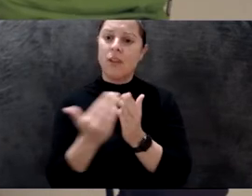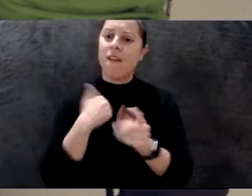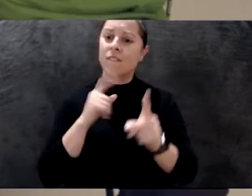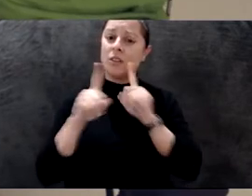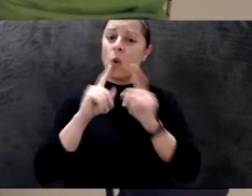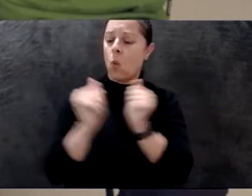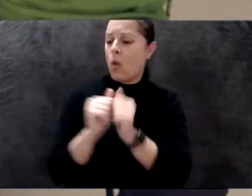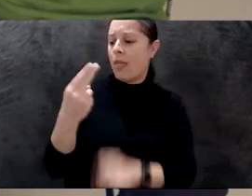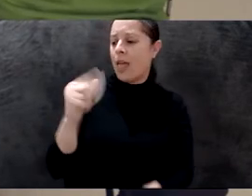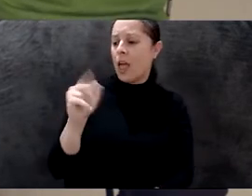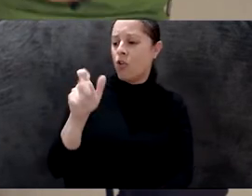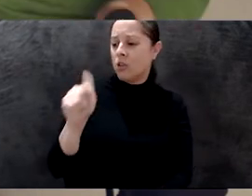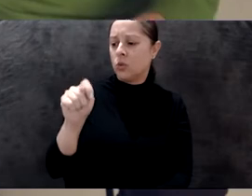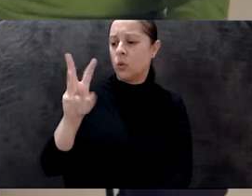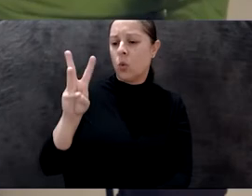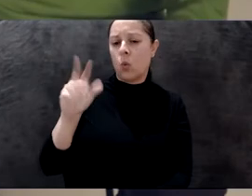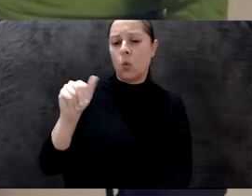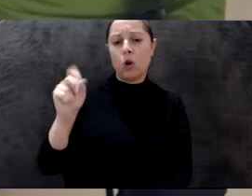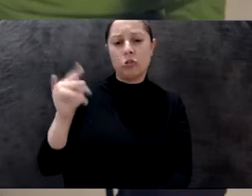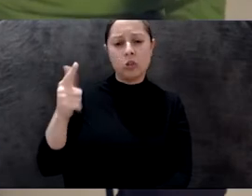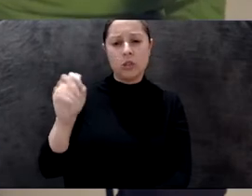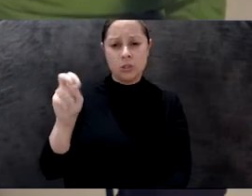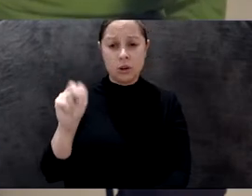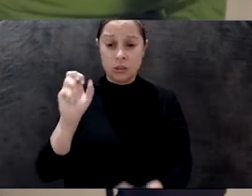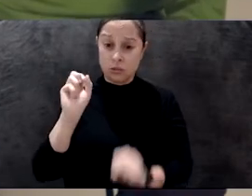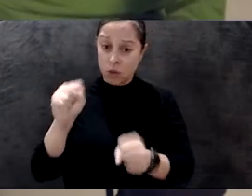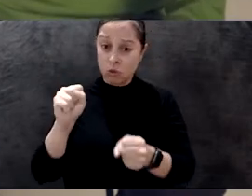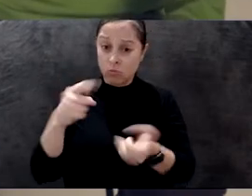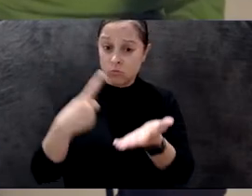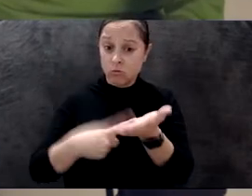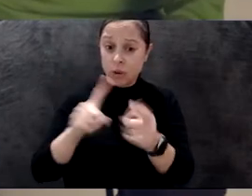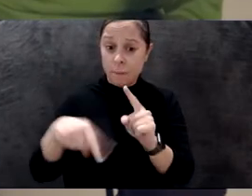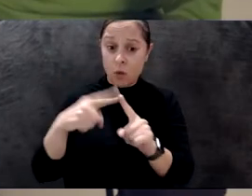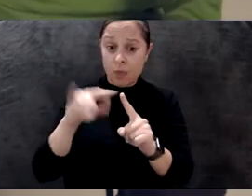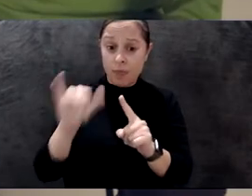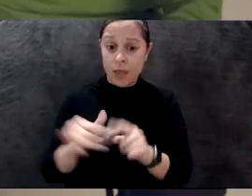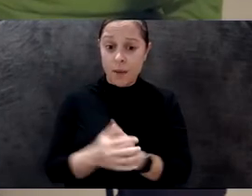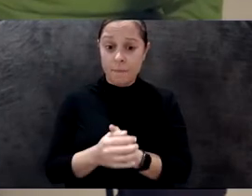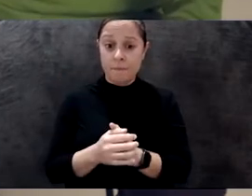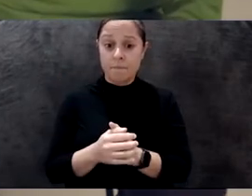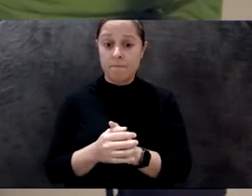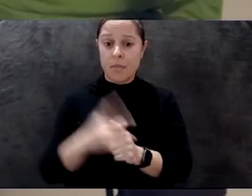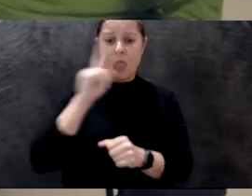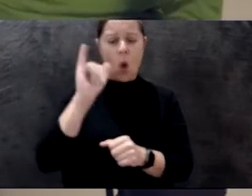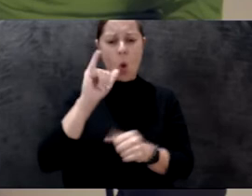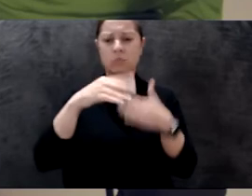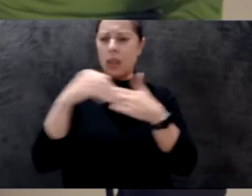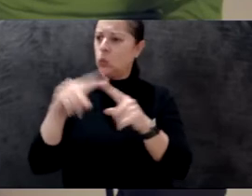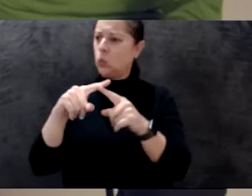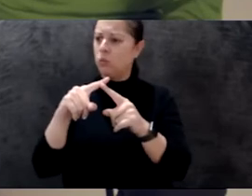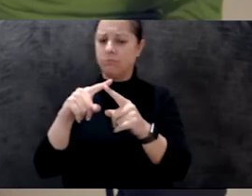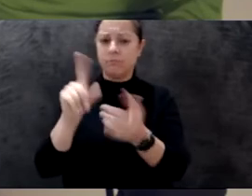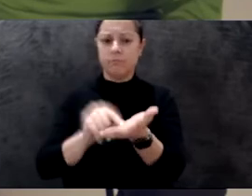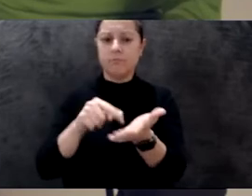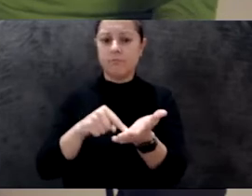to a text. Can you talk about that? Yeah. Yeah, so she contributed to, I mean, you've had multiple conversations.